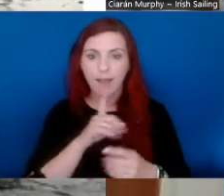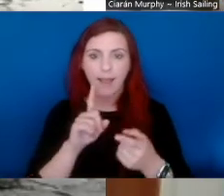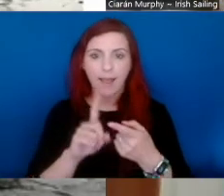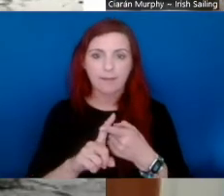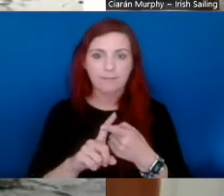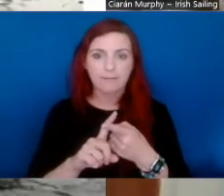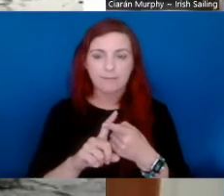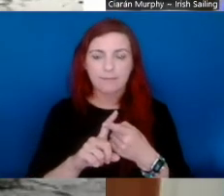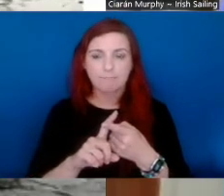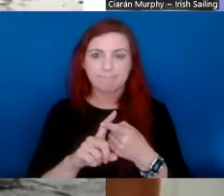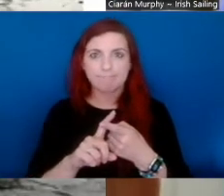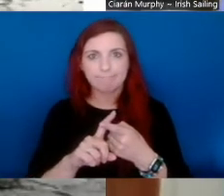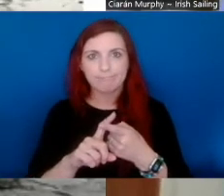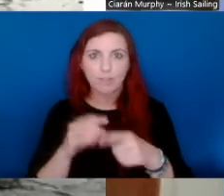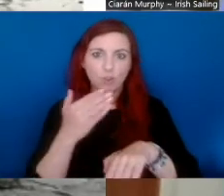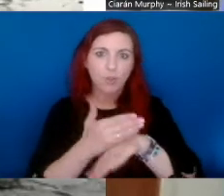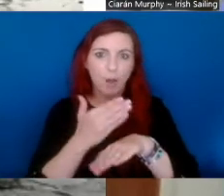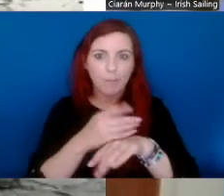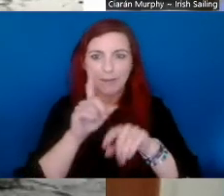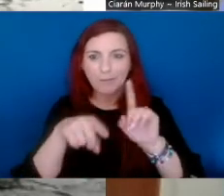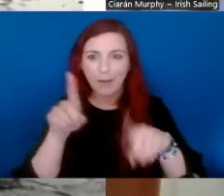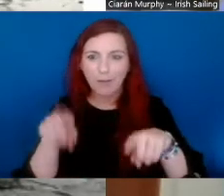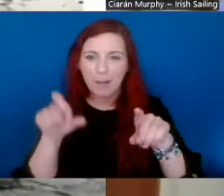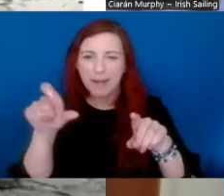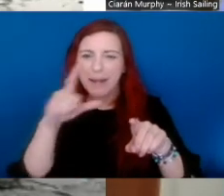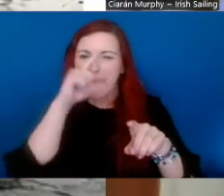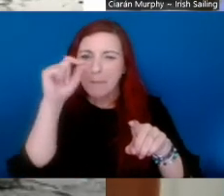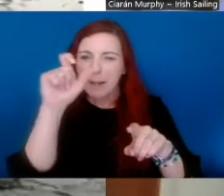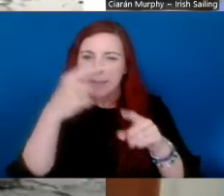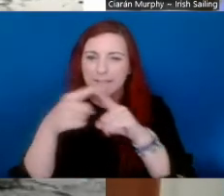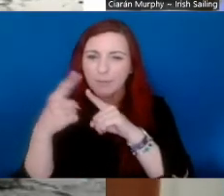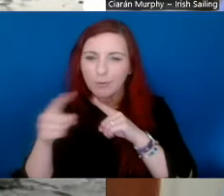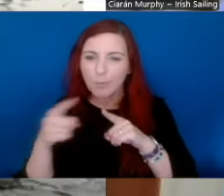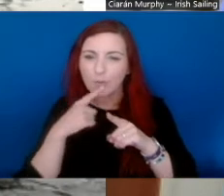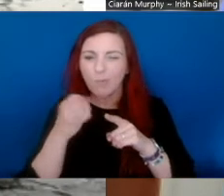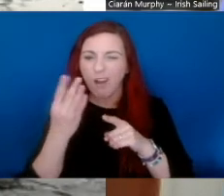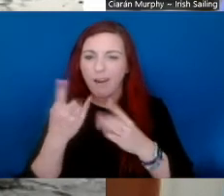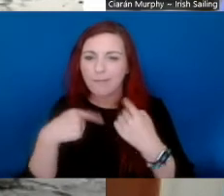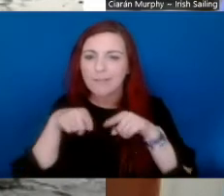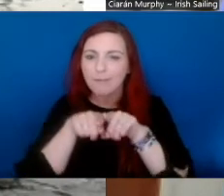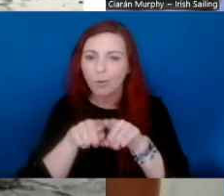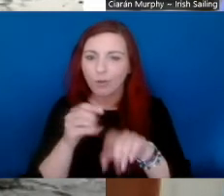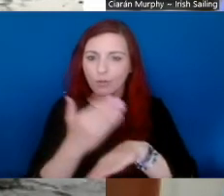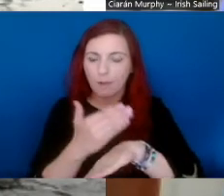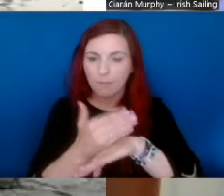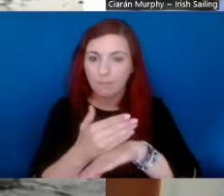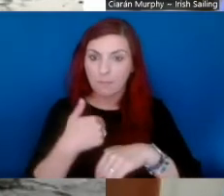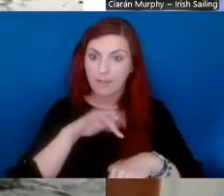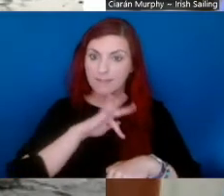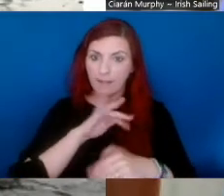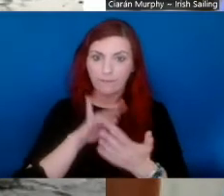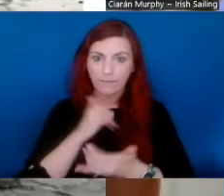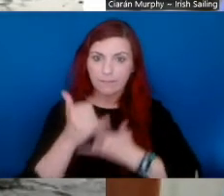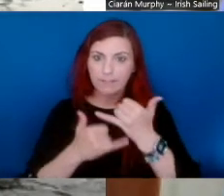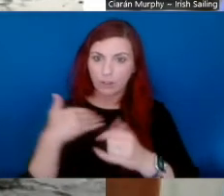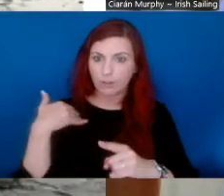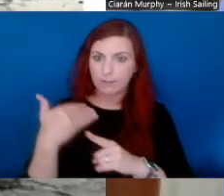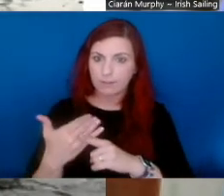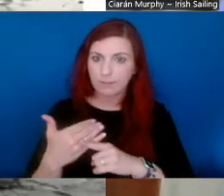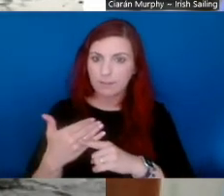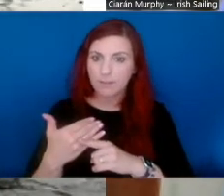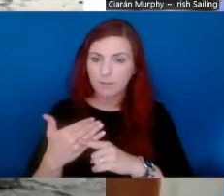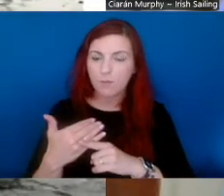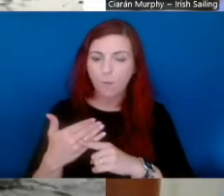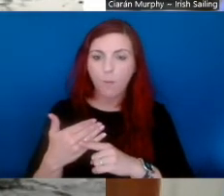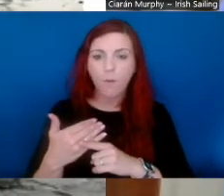and the name can vary, you know, depending on what part of Ireland you're in. And I'm in the job 15 years and